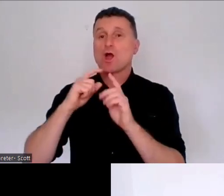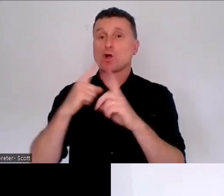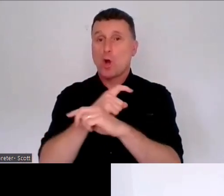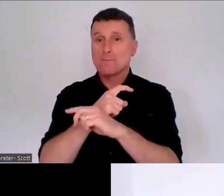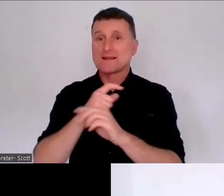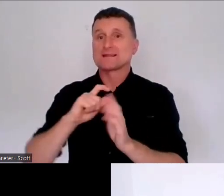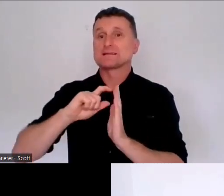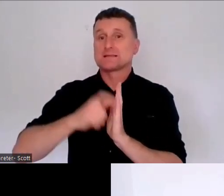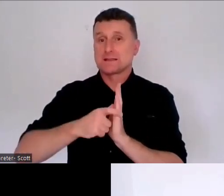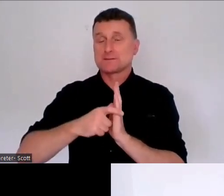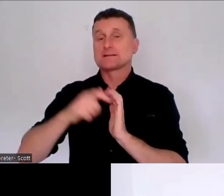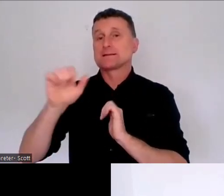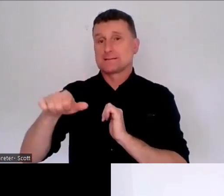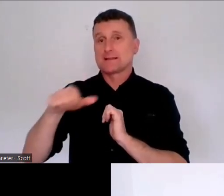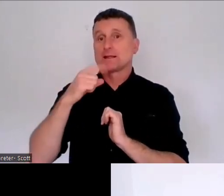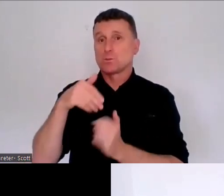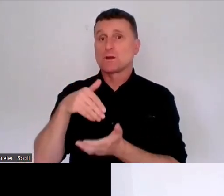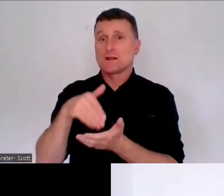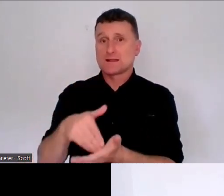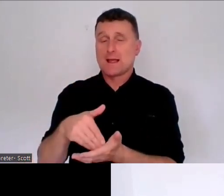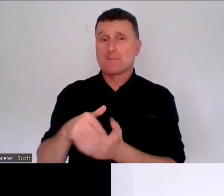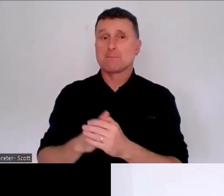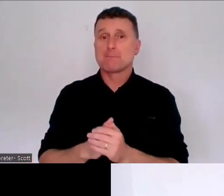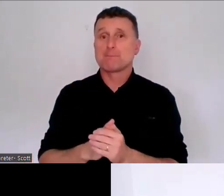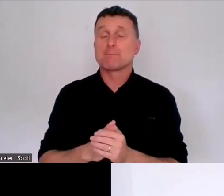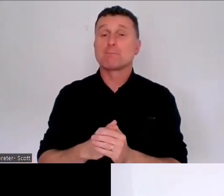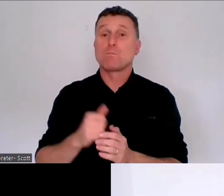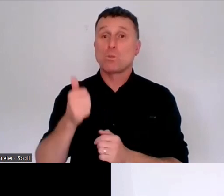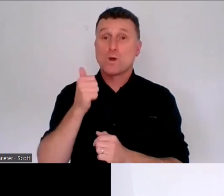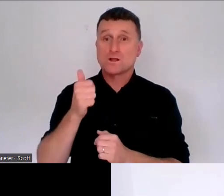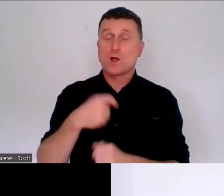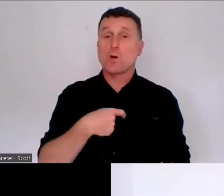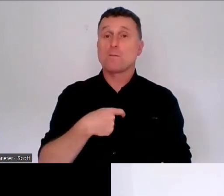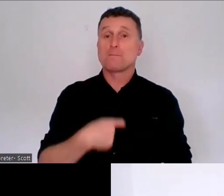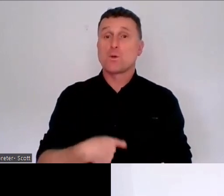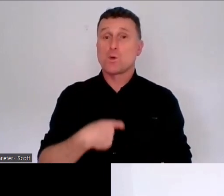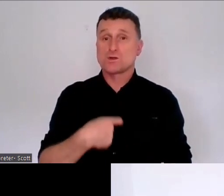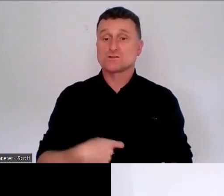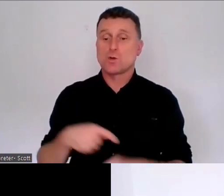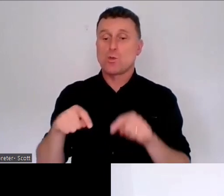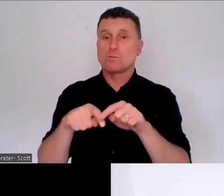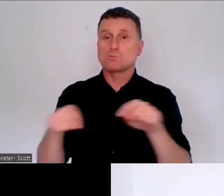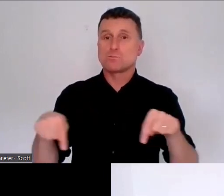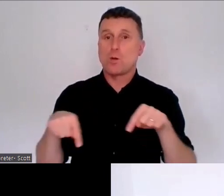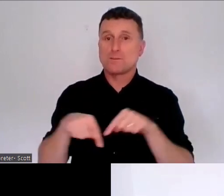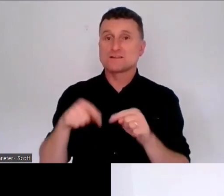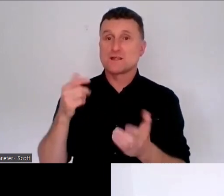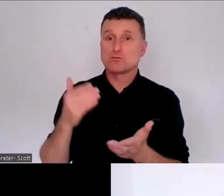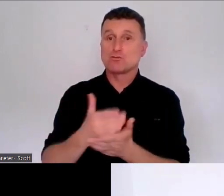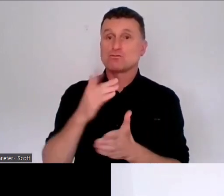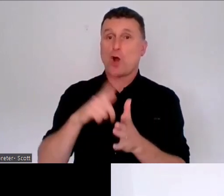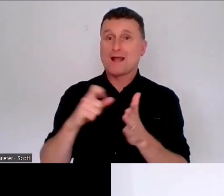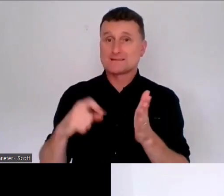the protection of personal property rights act is particularly important. And we've heard a lot already about